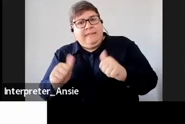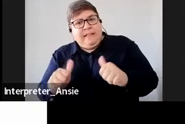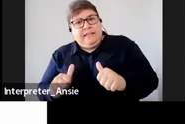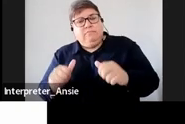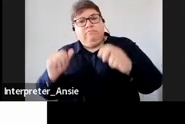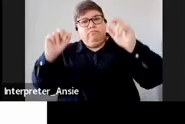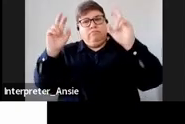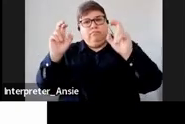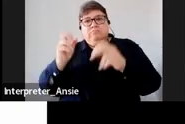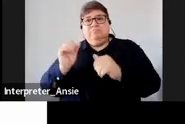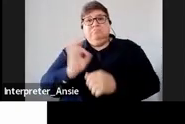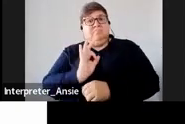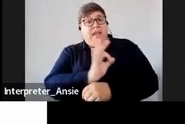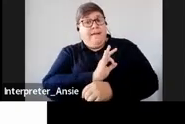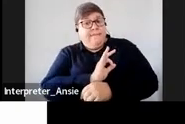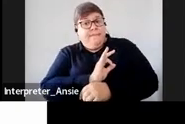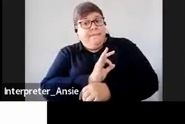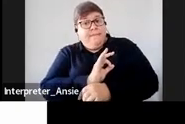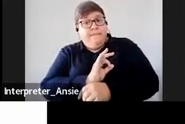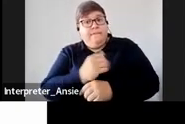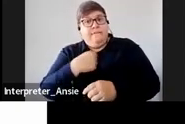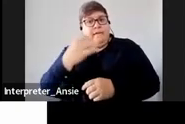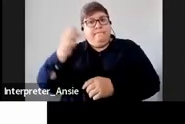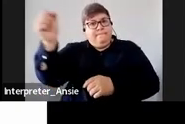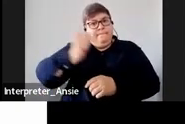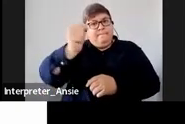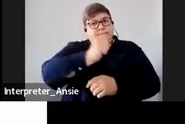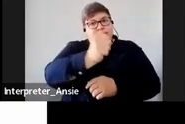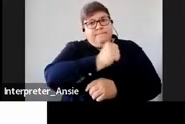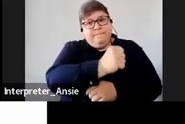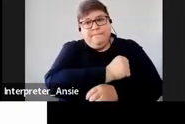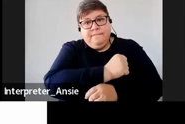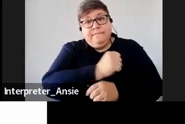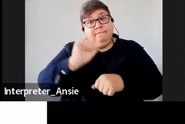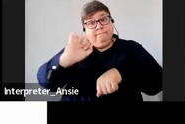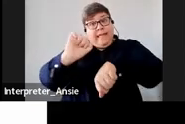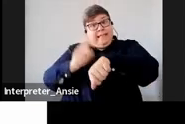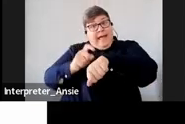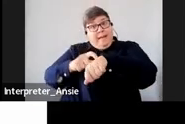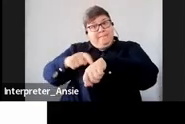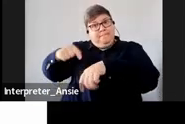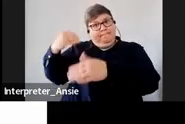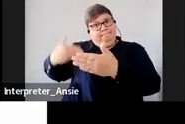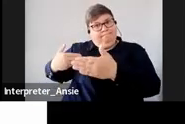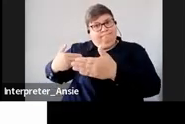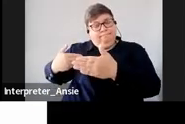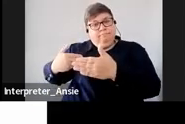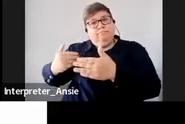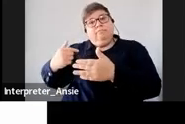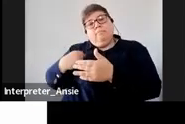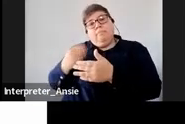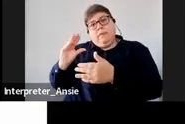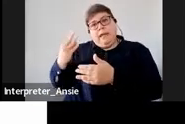employees that are employed you create employment around that environment and as a result you actually